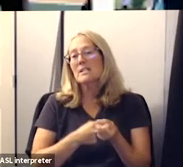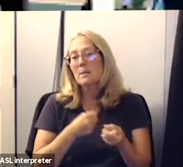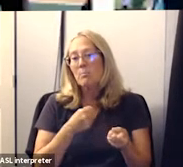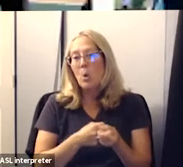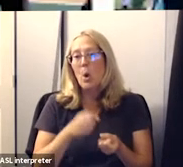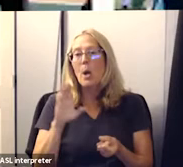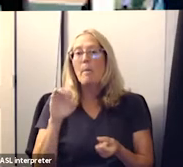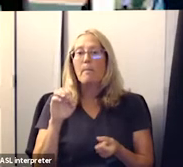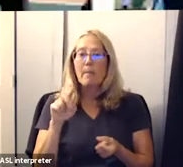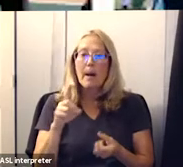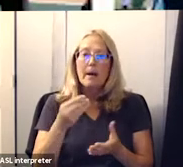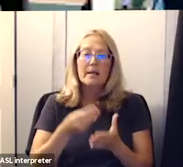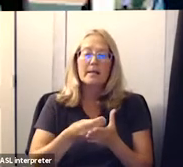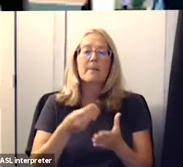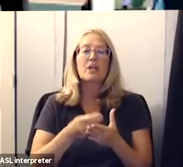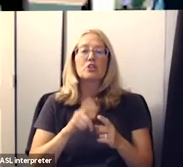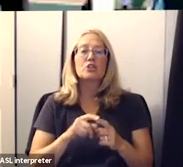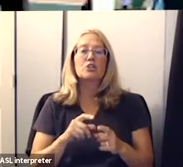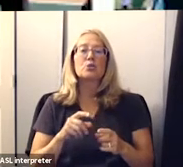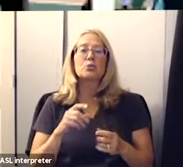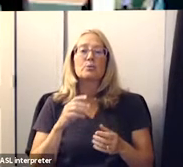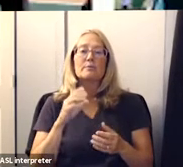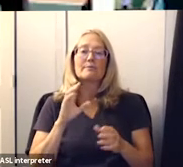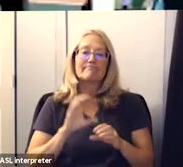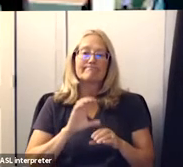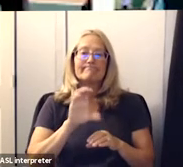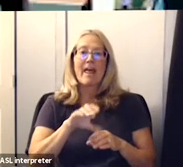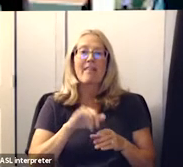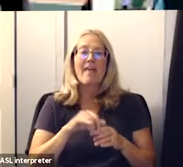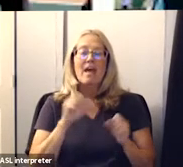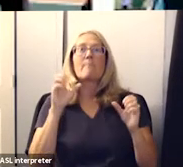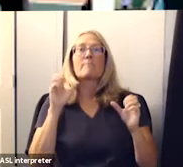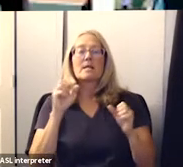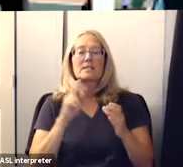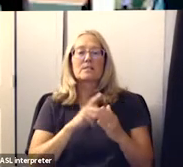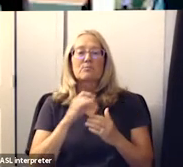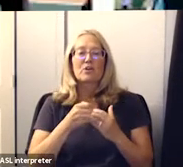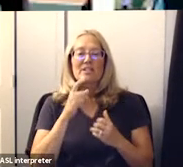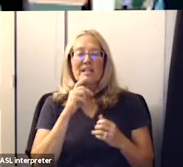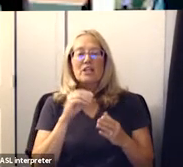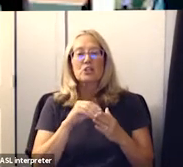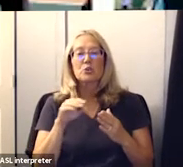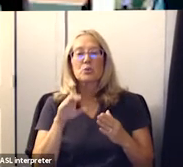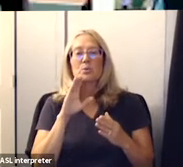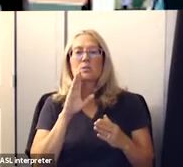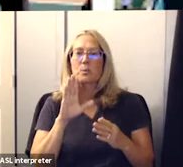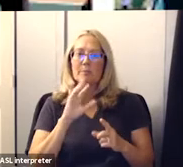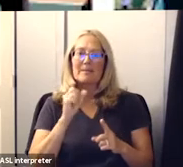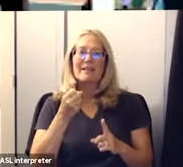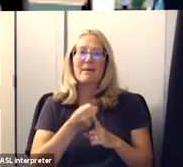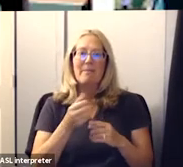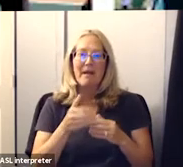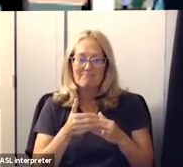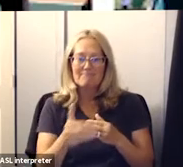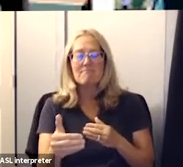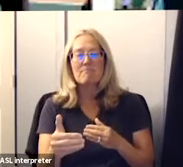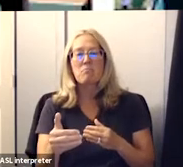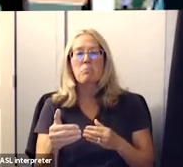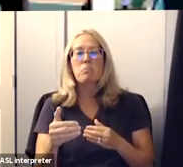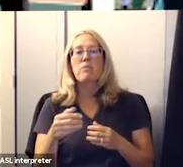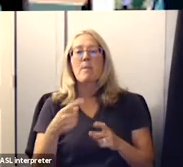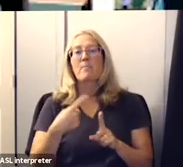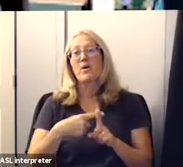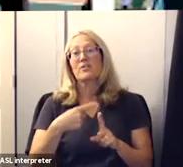fund this amazing project that we know is going to just impact for students for generations to come i want to thank all